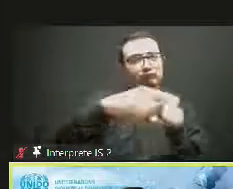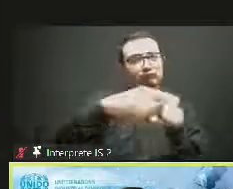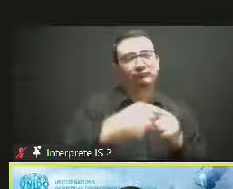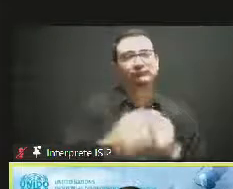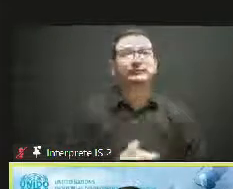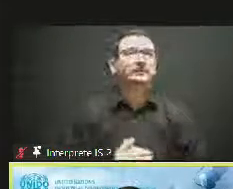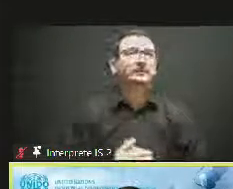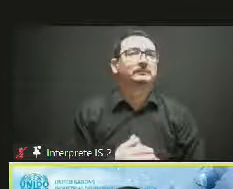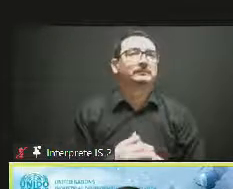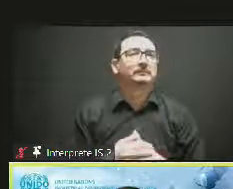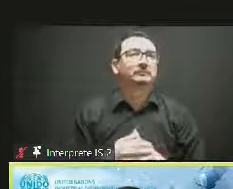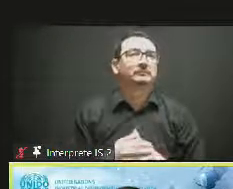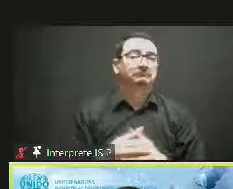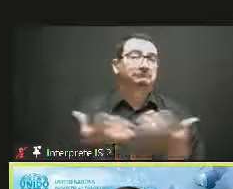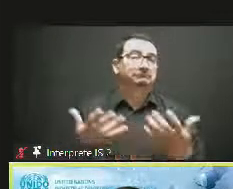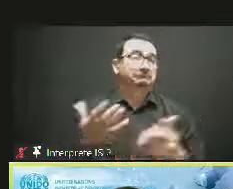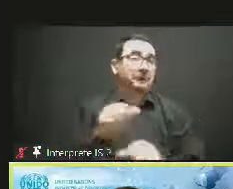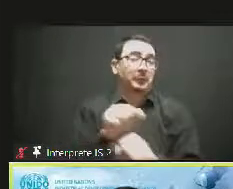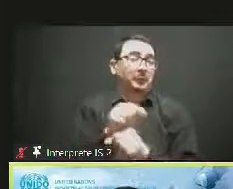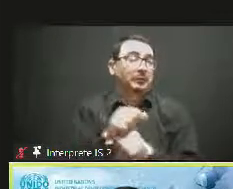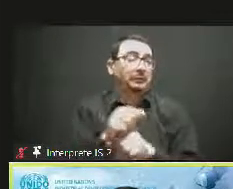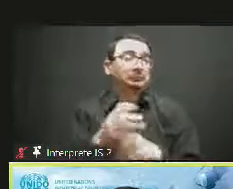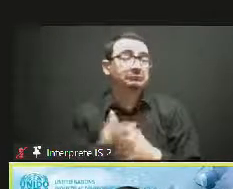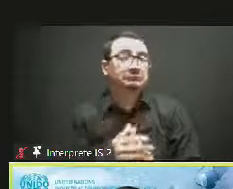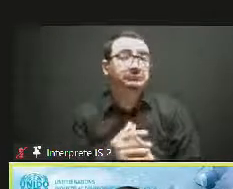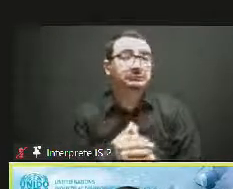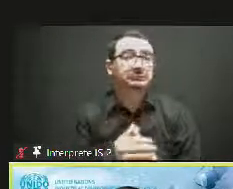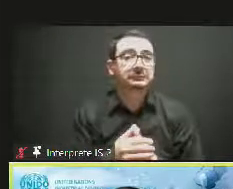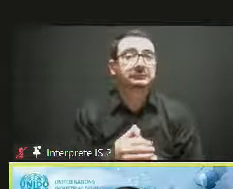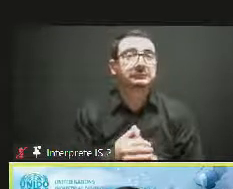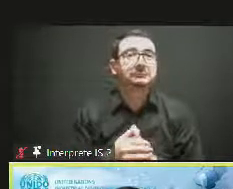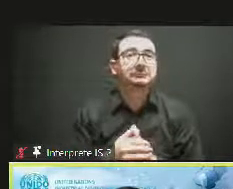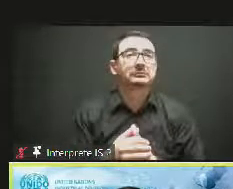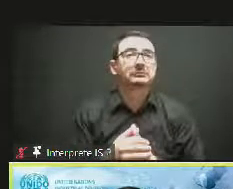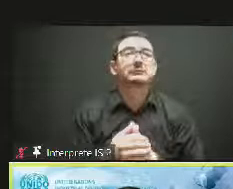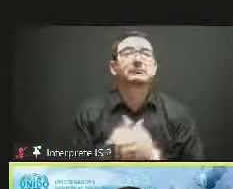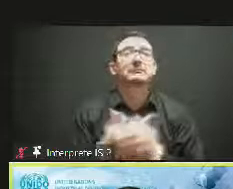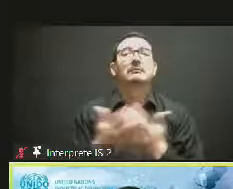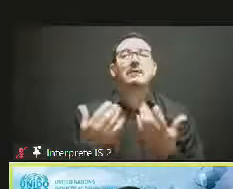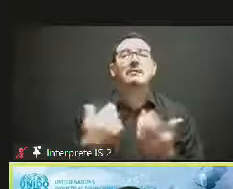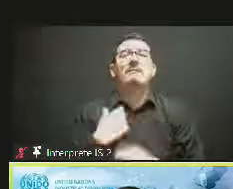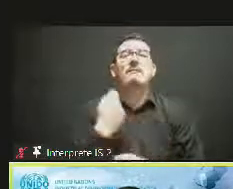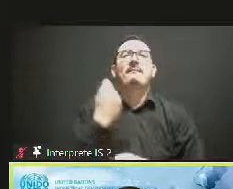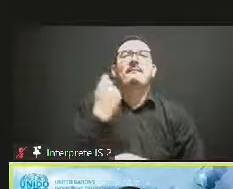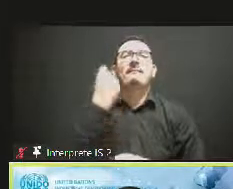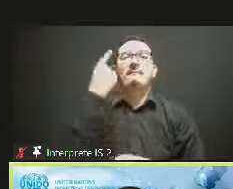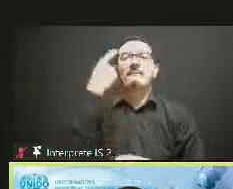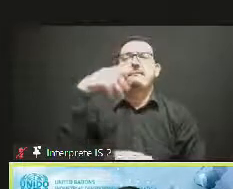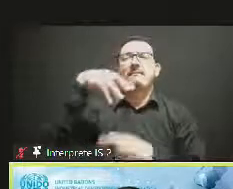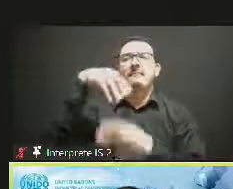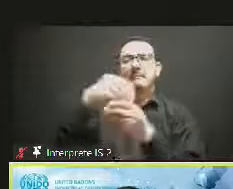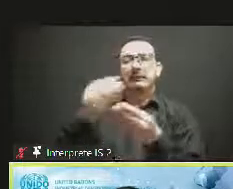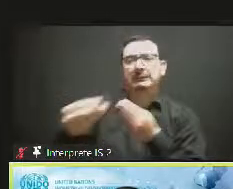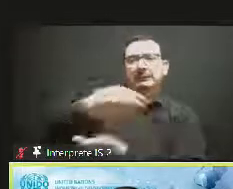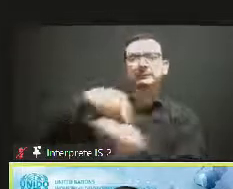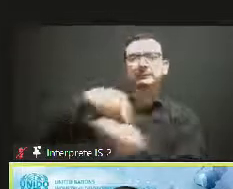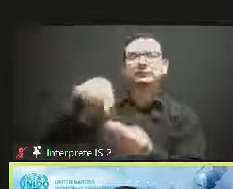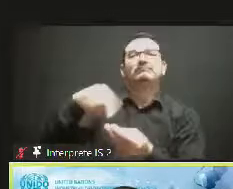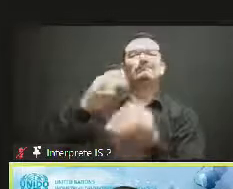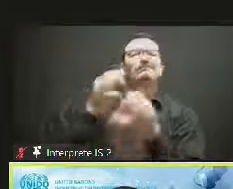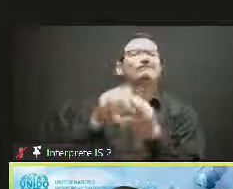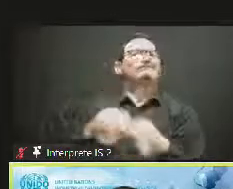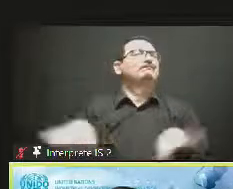commercialization of the creative goods, to provide opportunities for cross